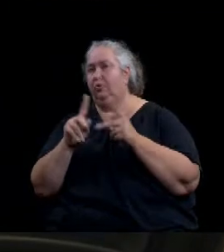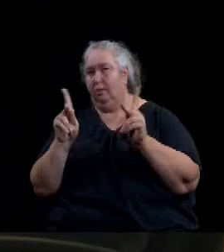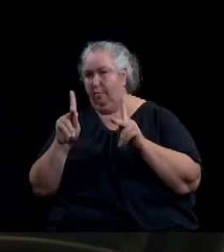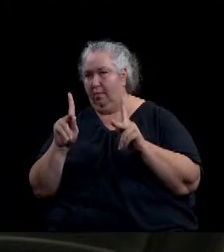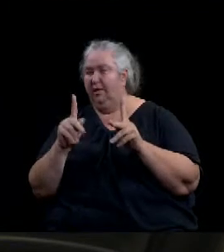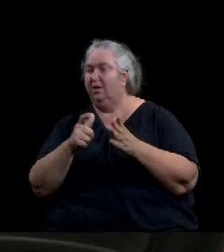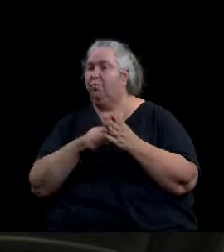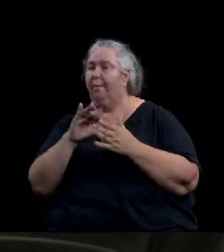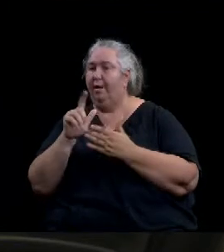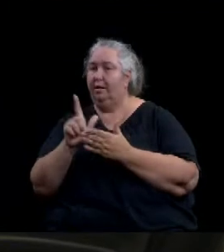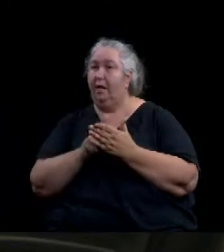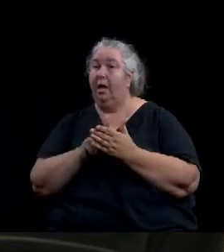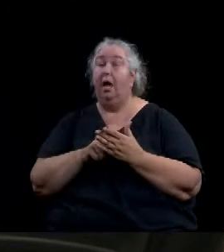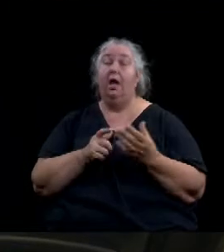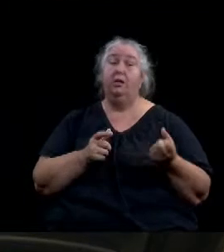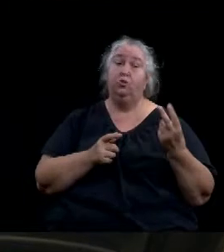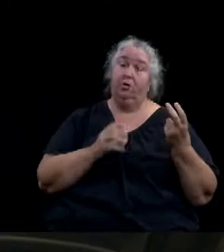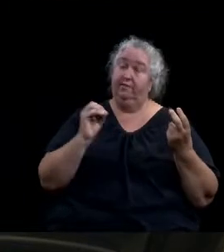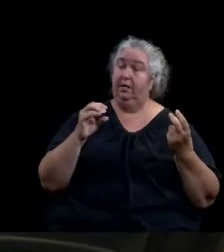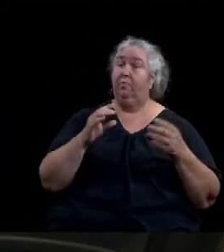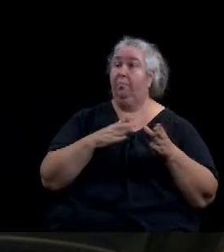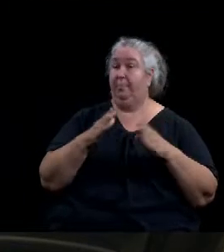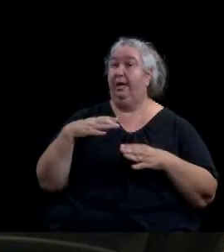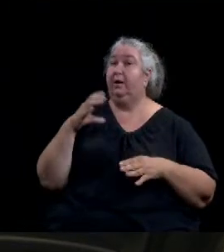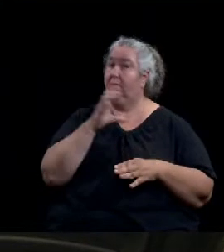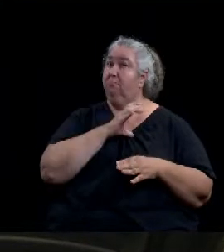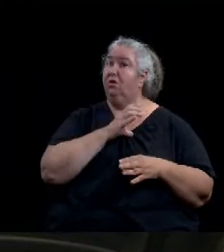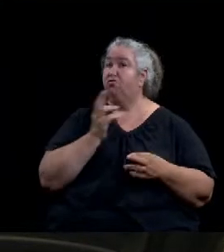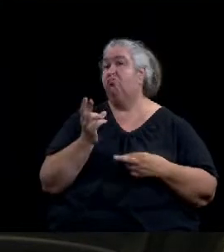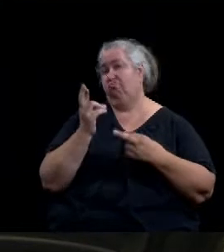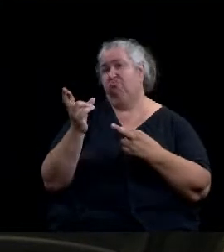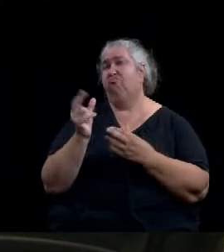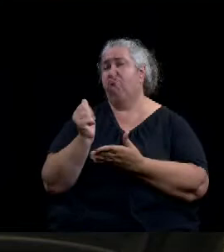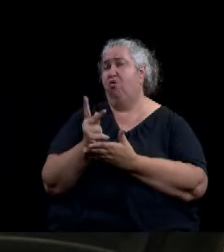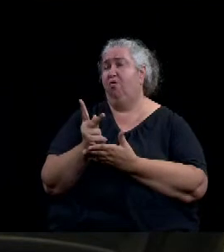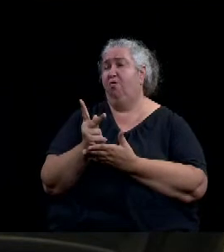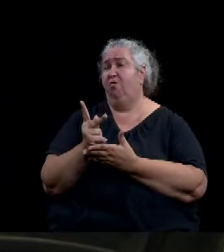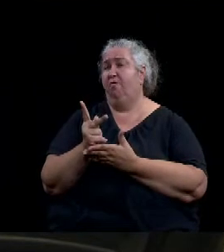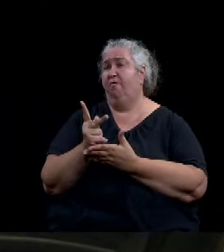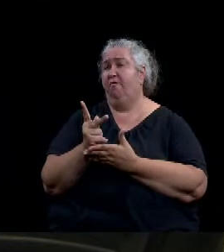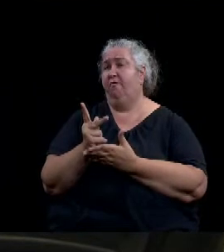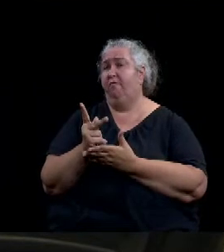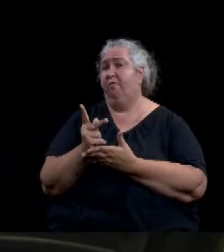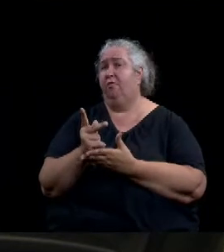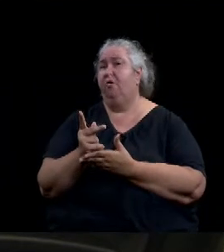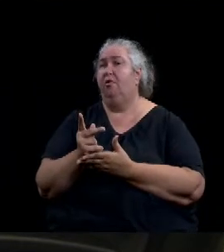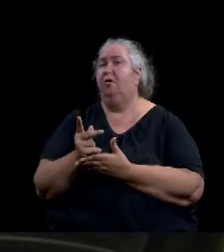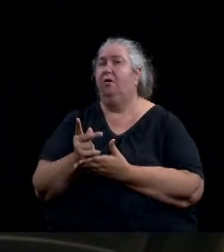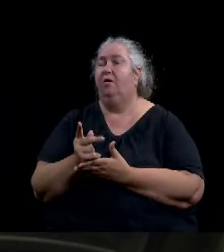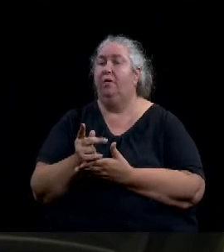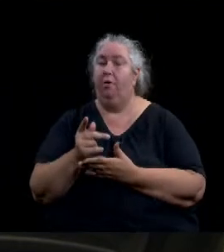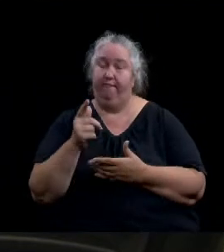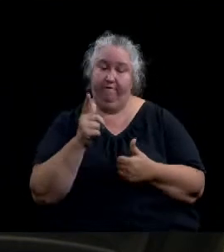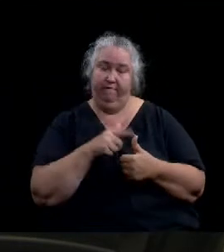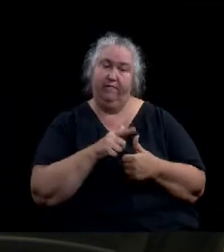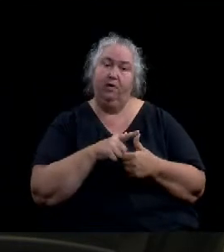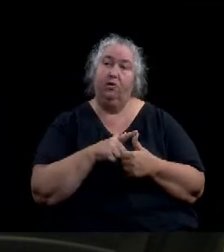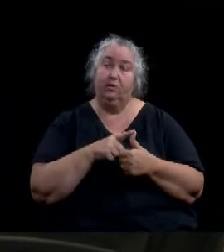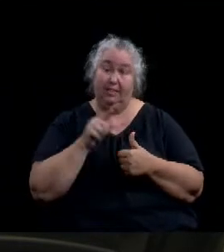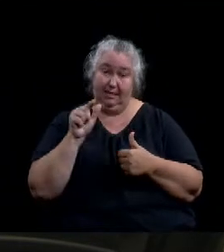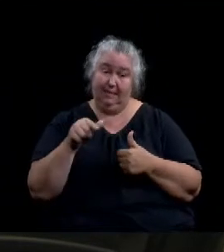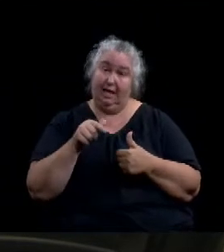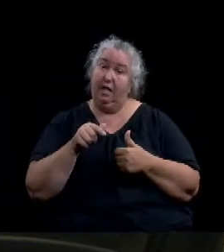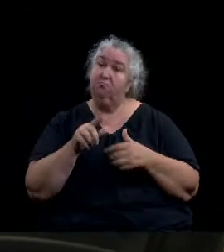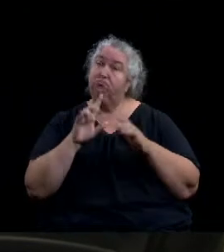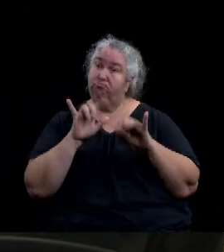recommended approval of the request based on the following findings. One, the proposed zoning is keeping with the landings component of the comprehensive plan and the